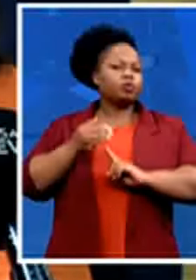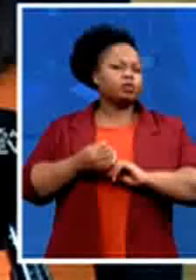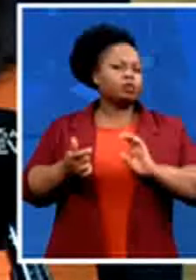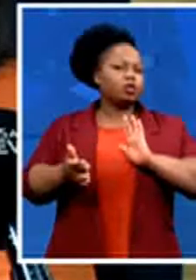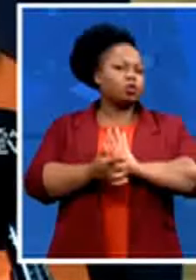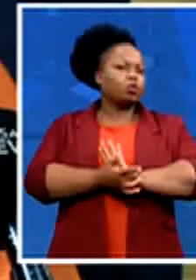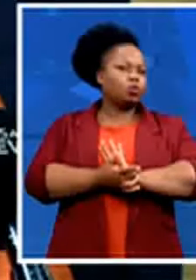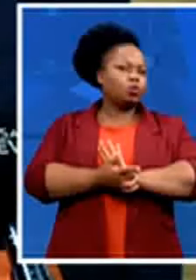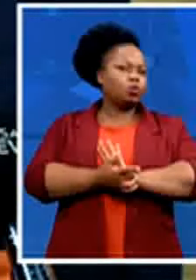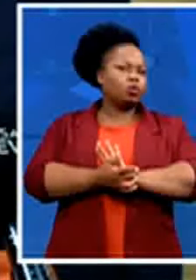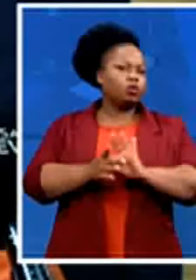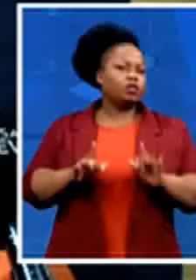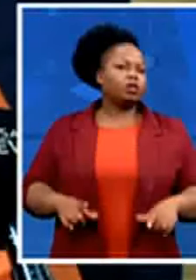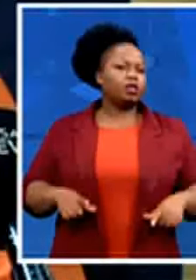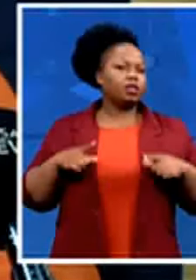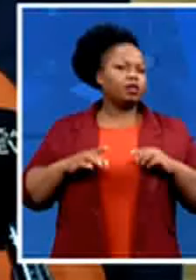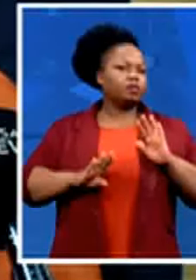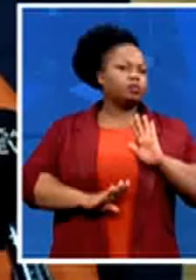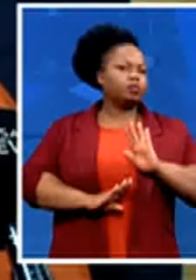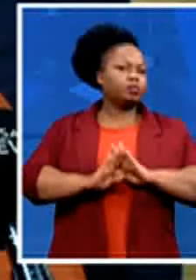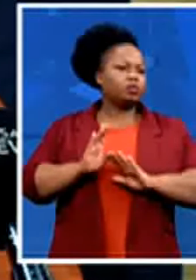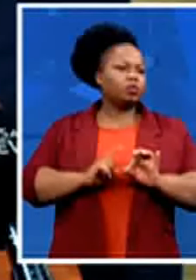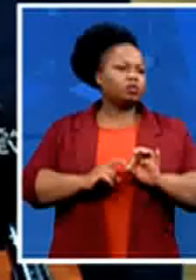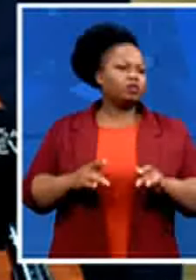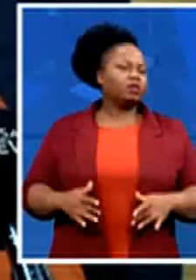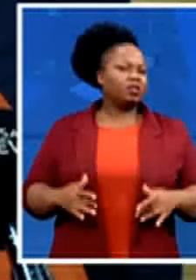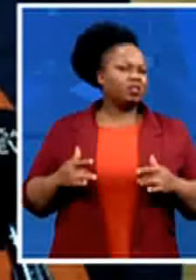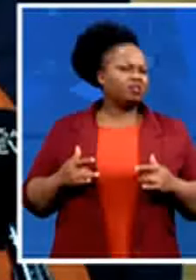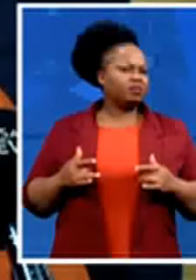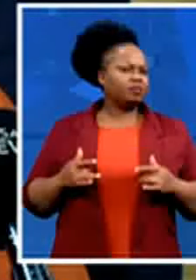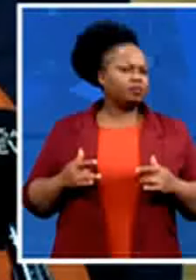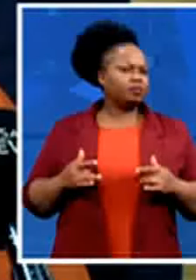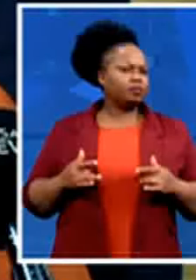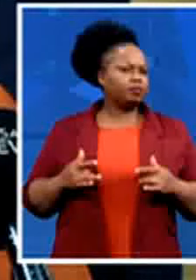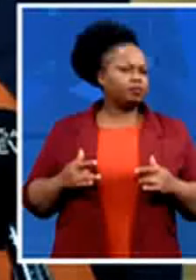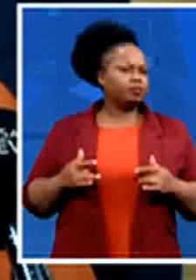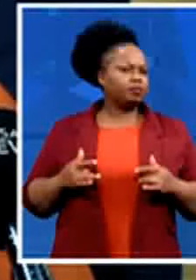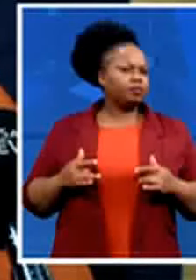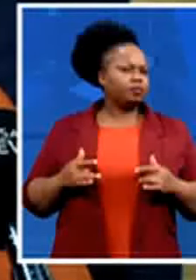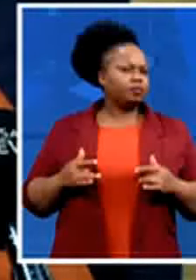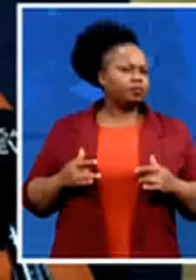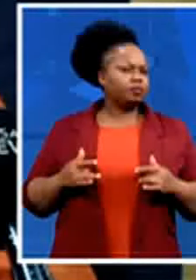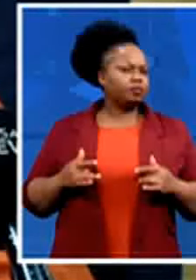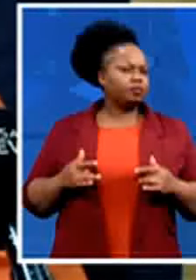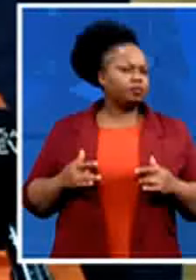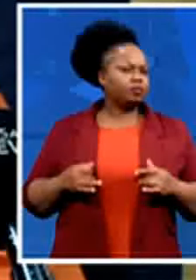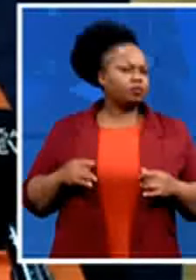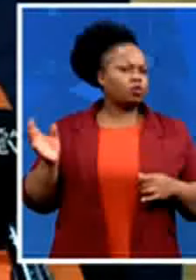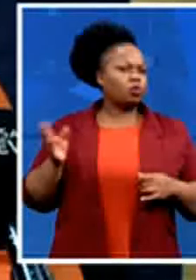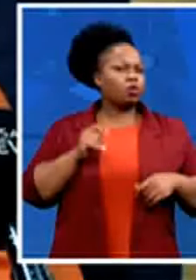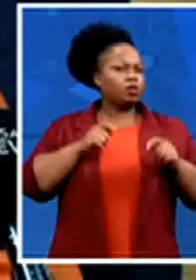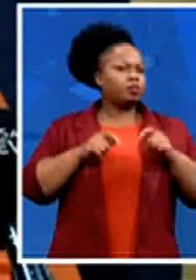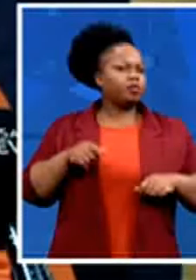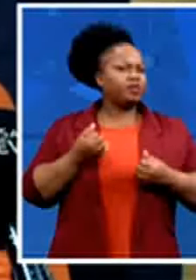citizens and feel free and free the potential of each person and build a united